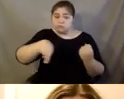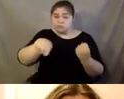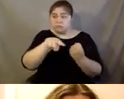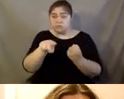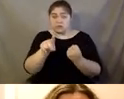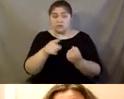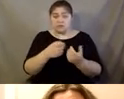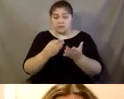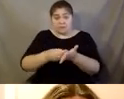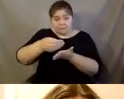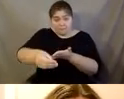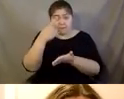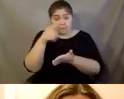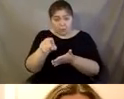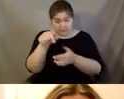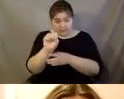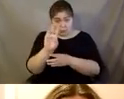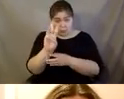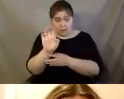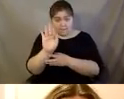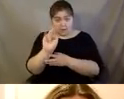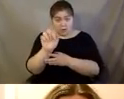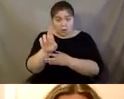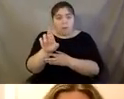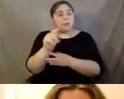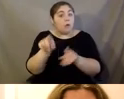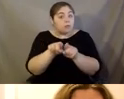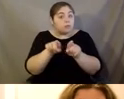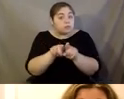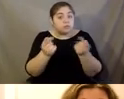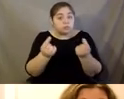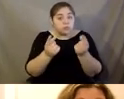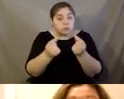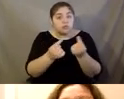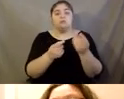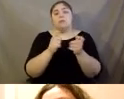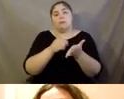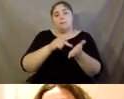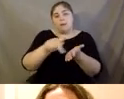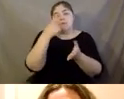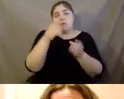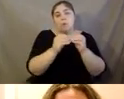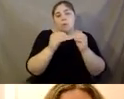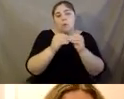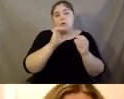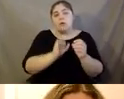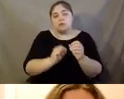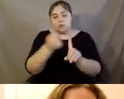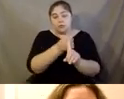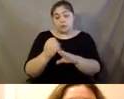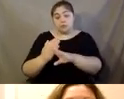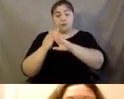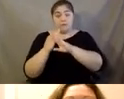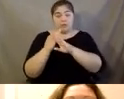webinar series, but also extends beyond the conference to continue elder abuse education and prevention outreach after the event.